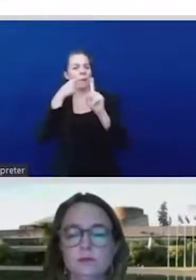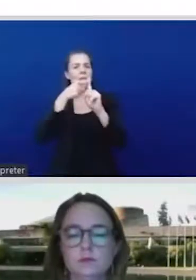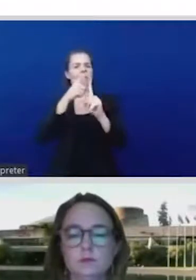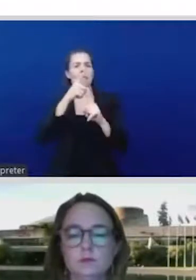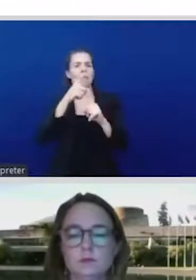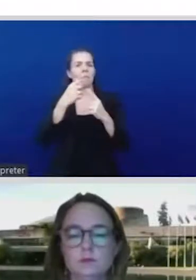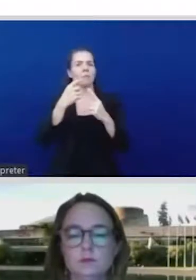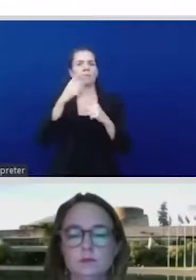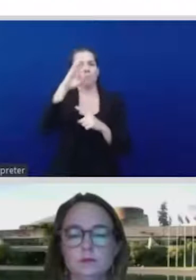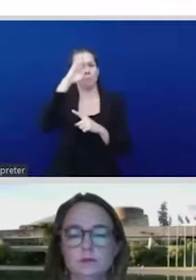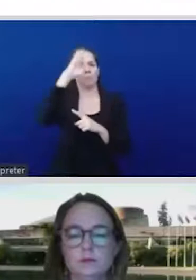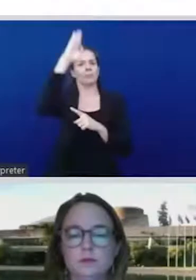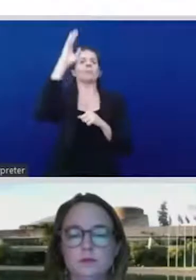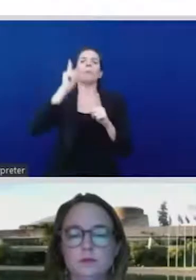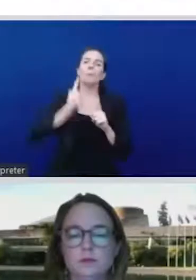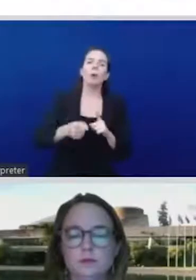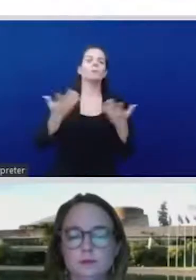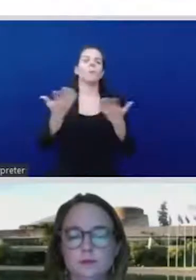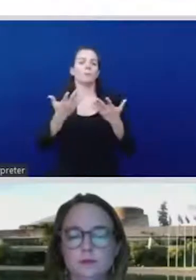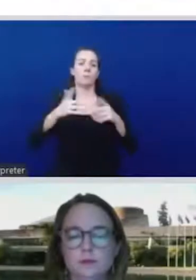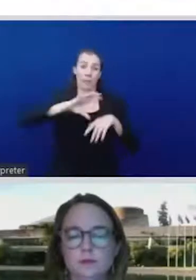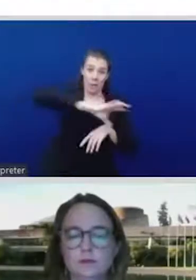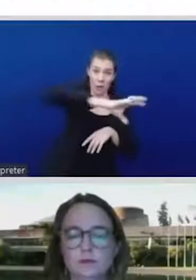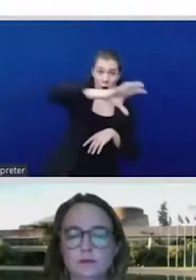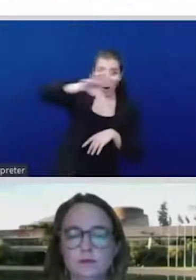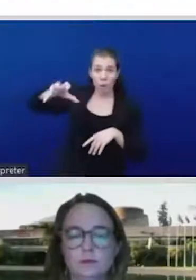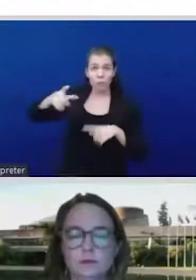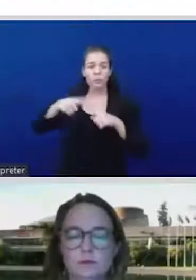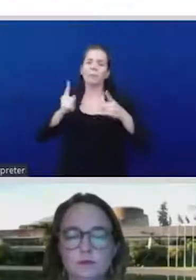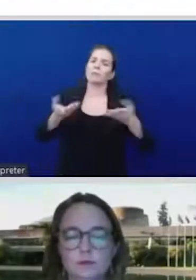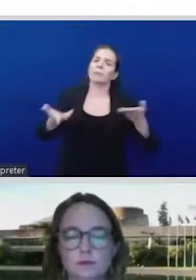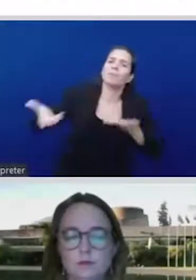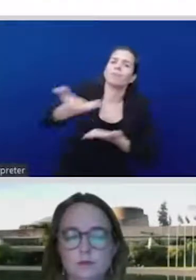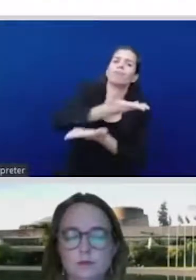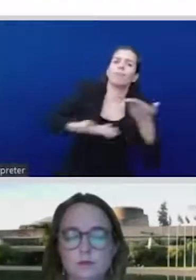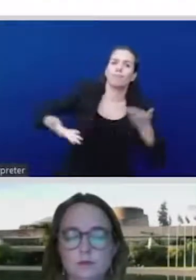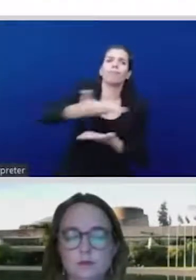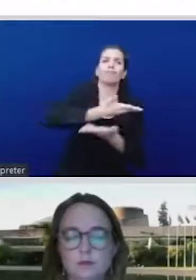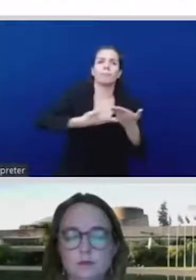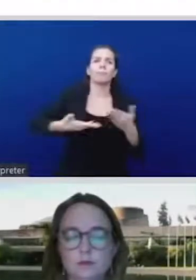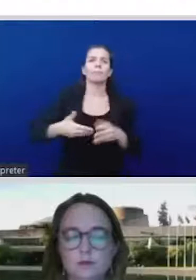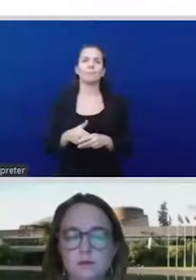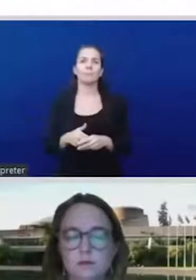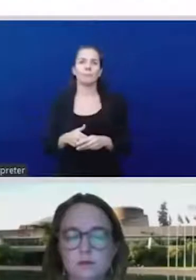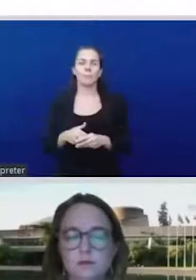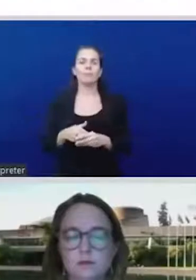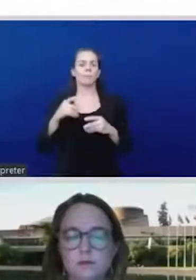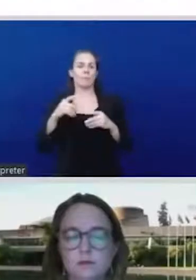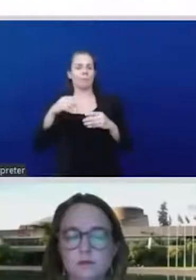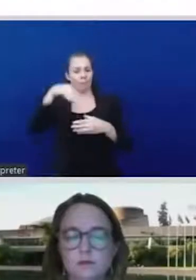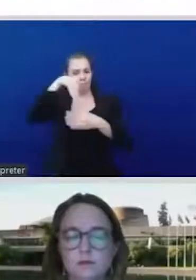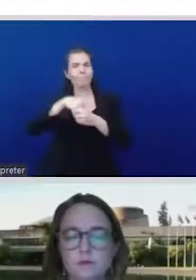and business industries are obliged to follow, such as we have the guiding principles on human rights,